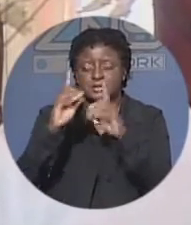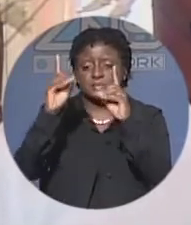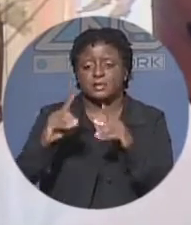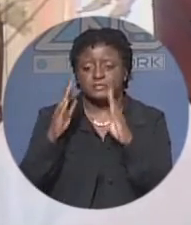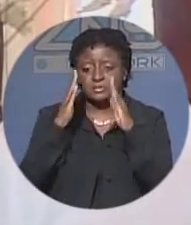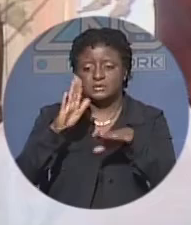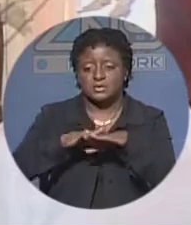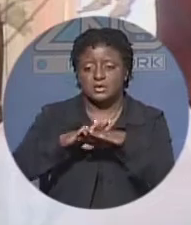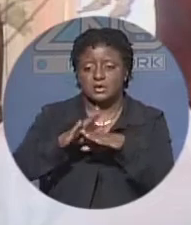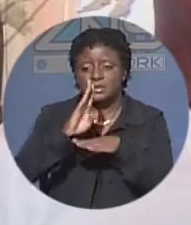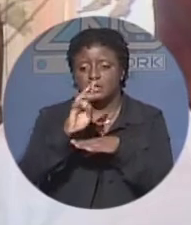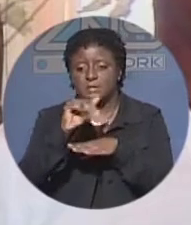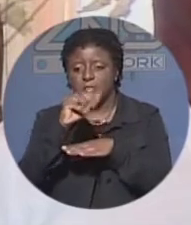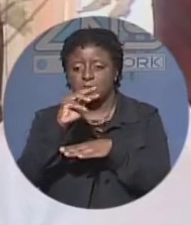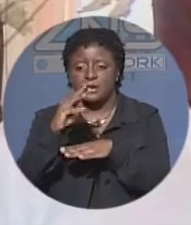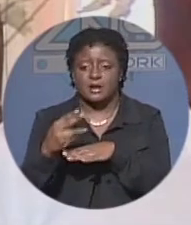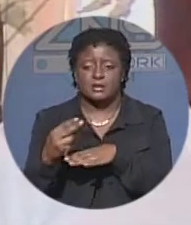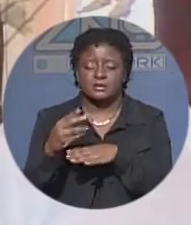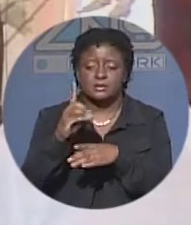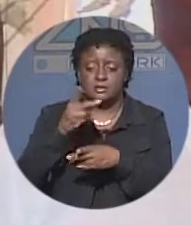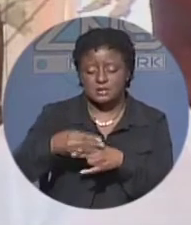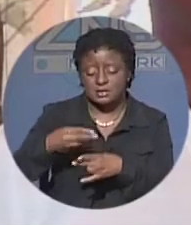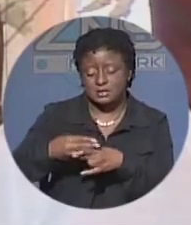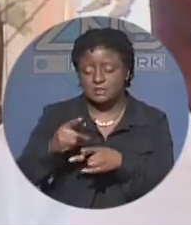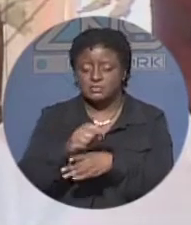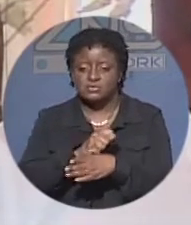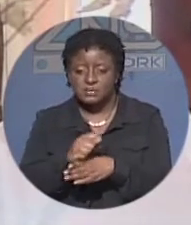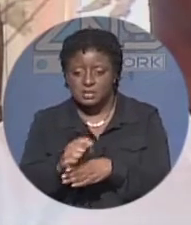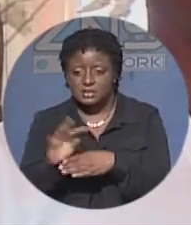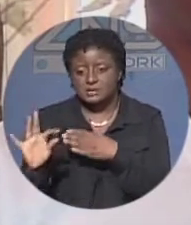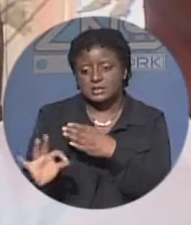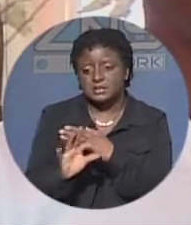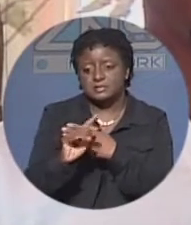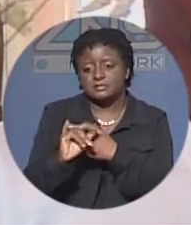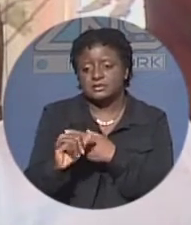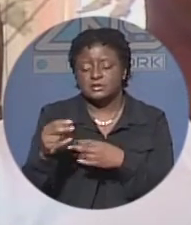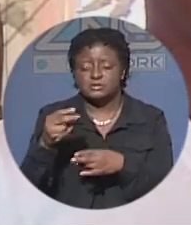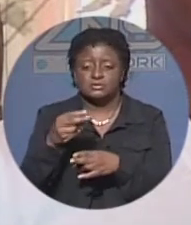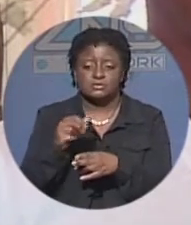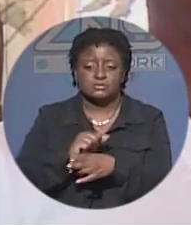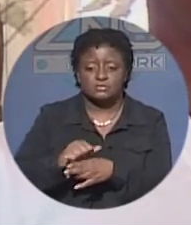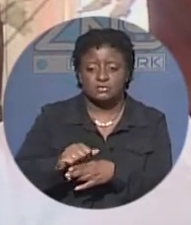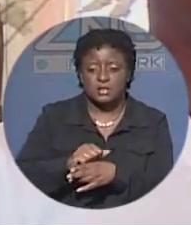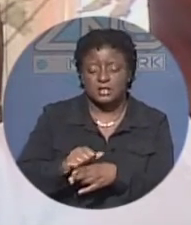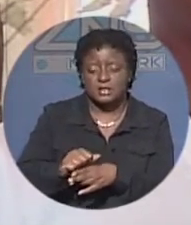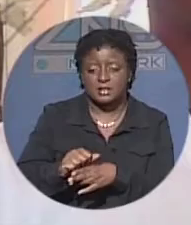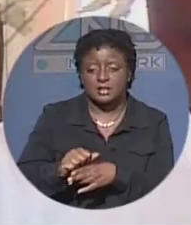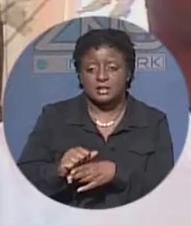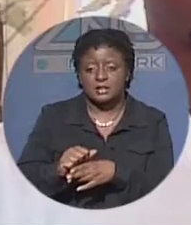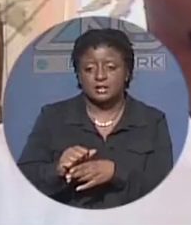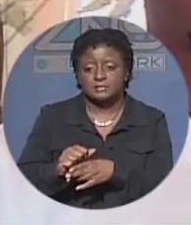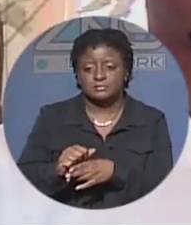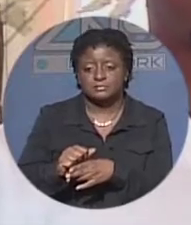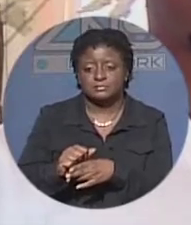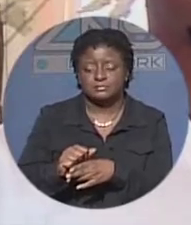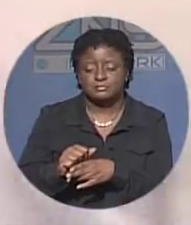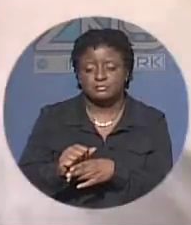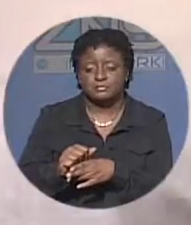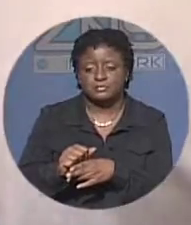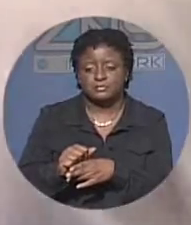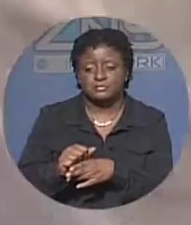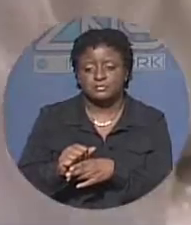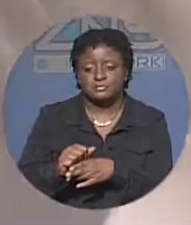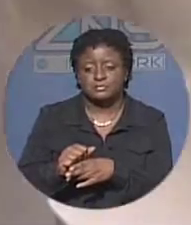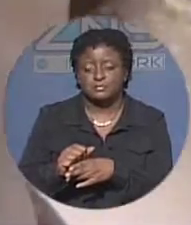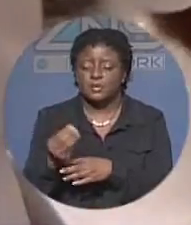training safety training in each department the responsibility for the leader is to ensure that some training is taking place